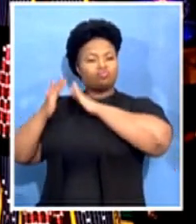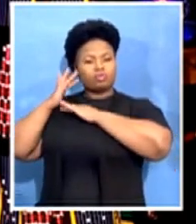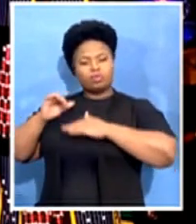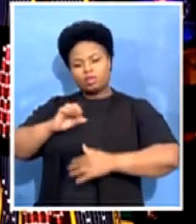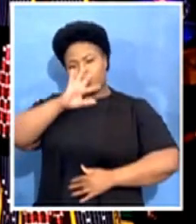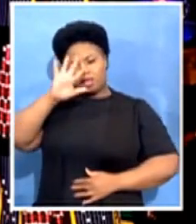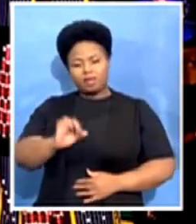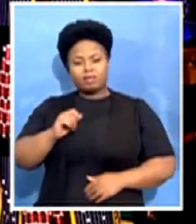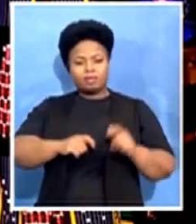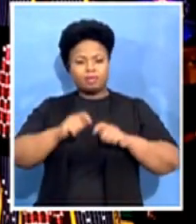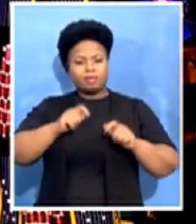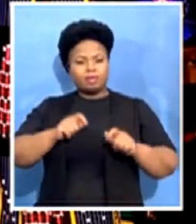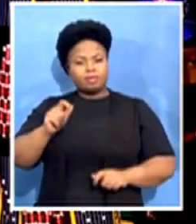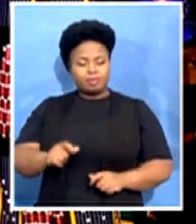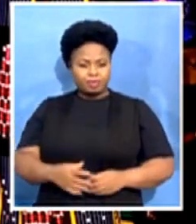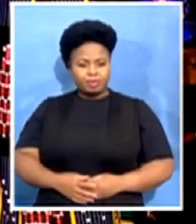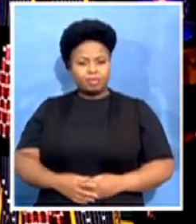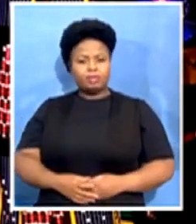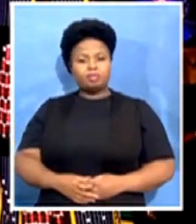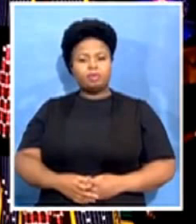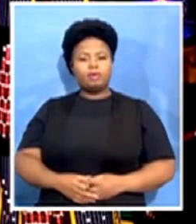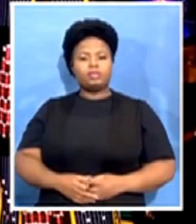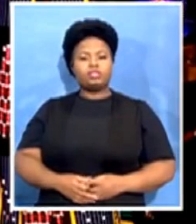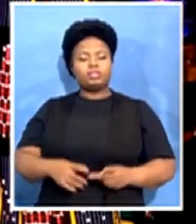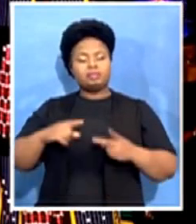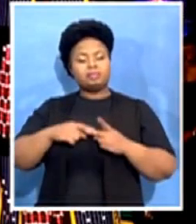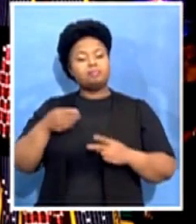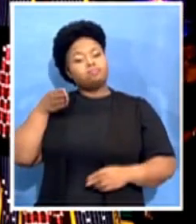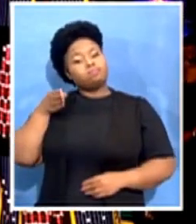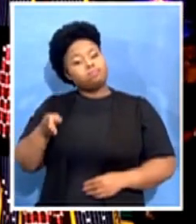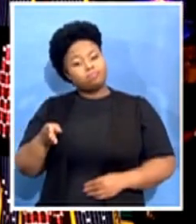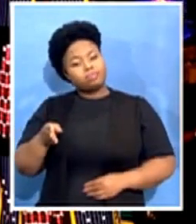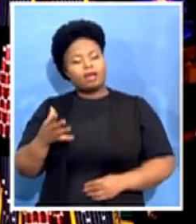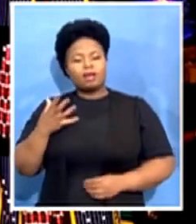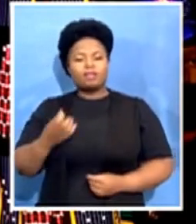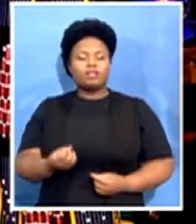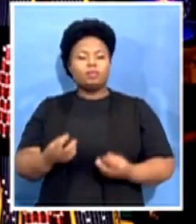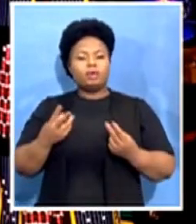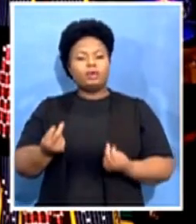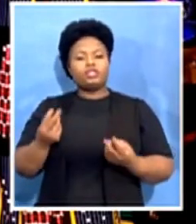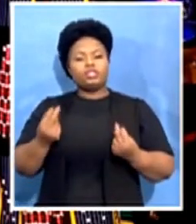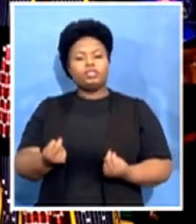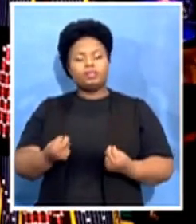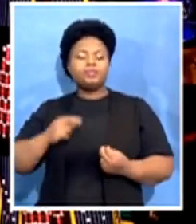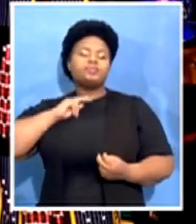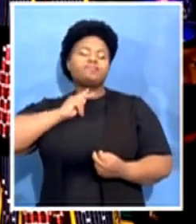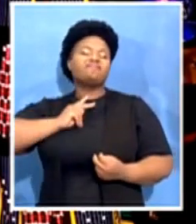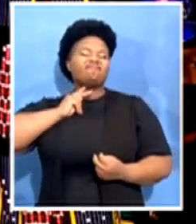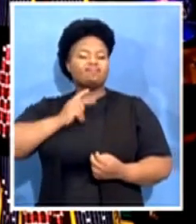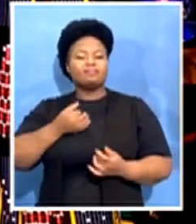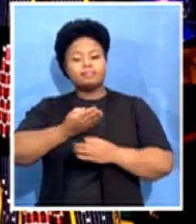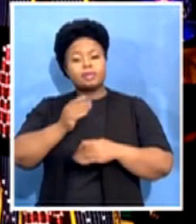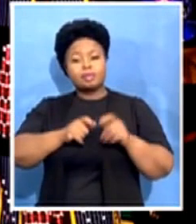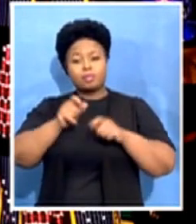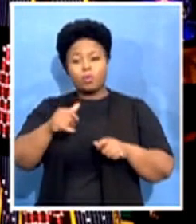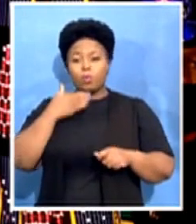leaves behind a crescendo of new and inspired voices to take our sights far beyond